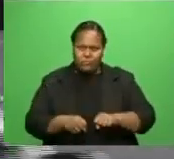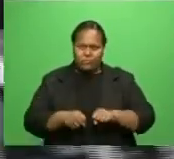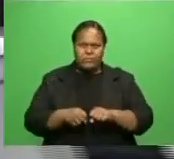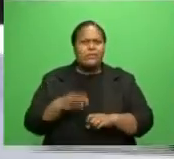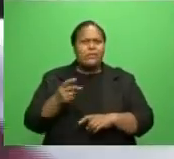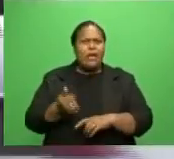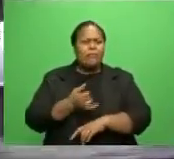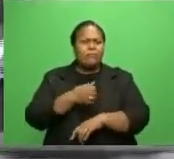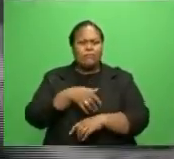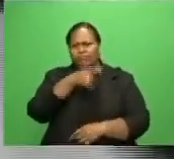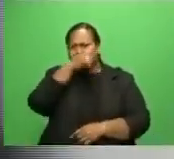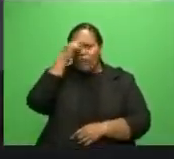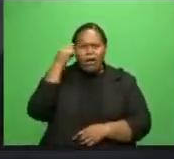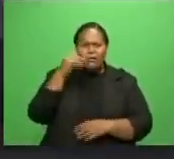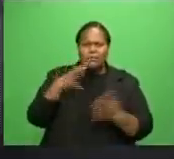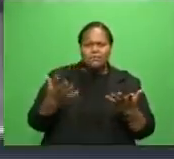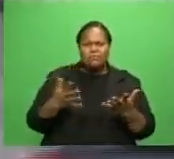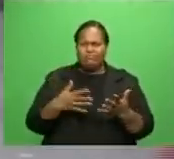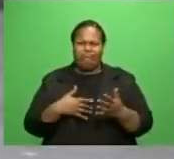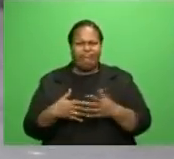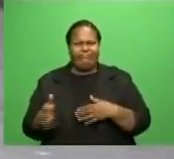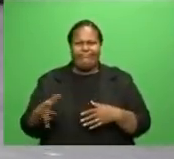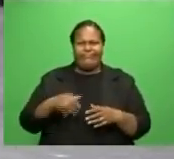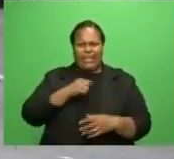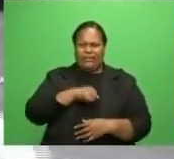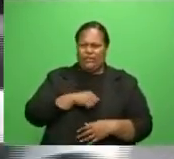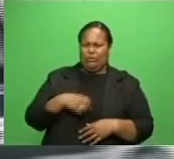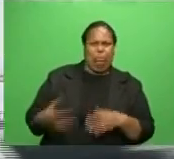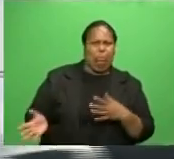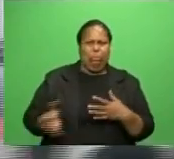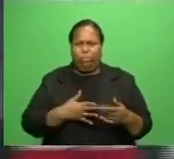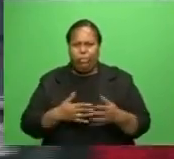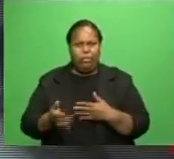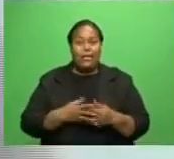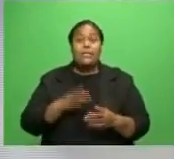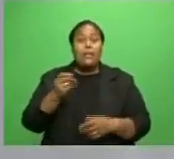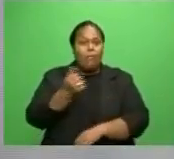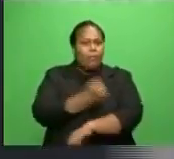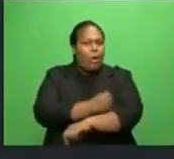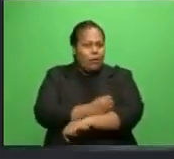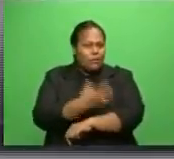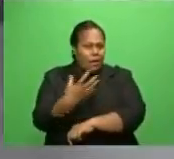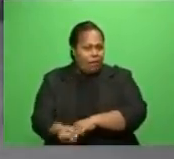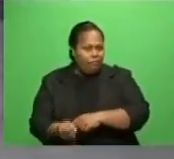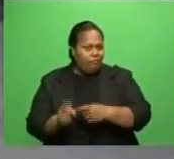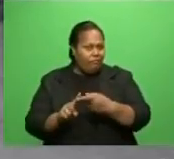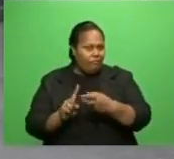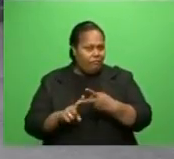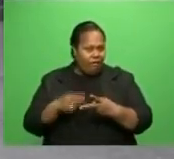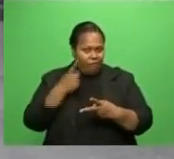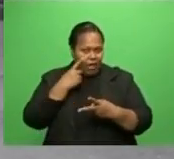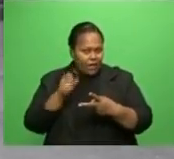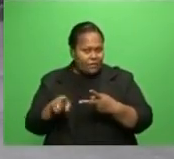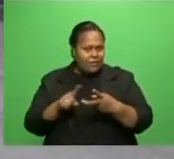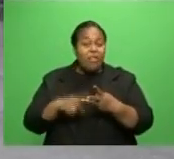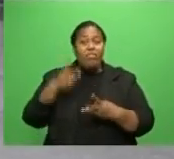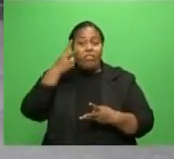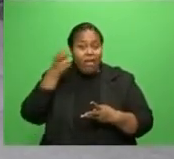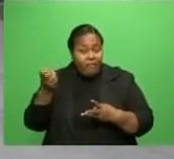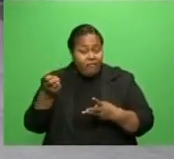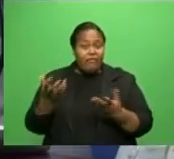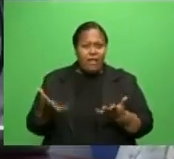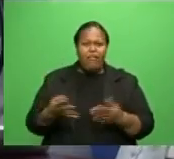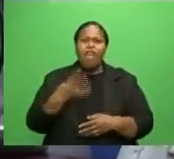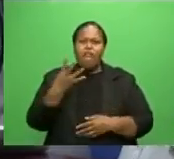disorderly. Three were in possession of illegal substances and other three have been charged with theft, while four failed to